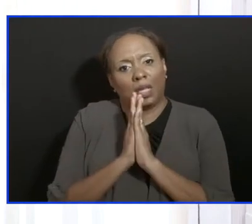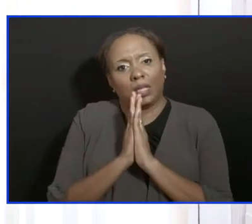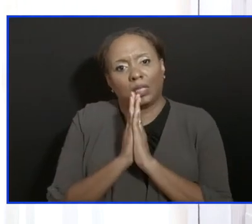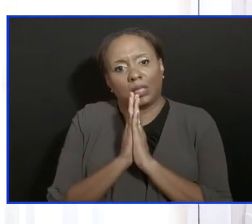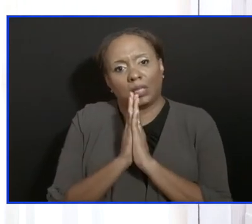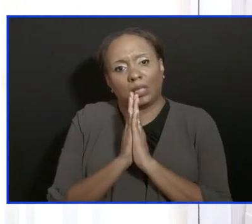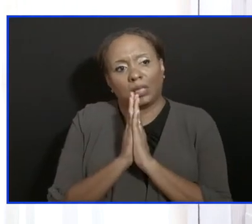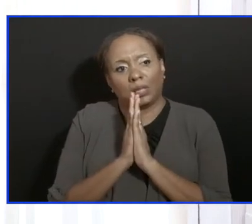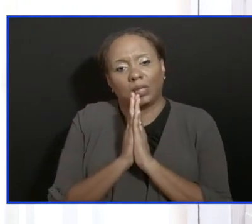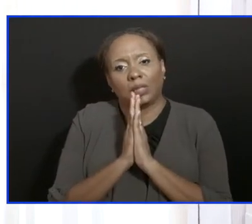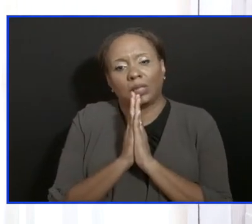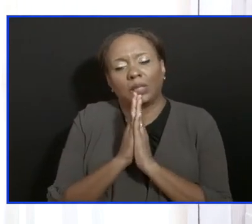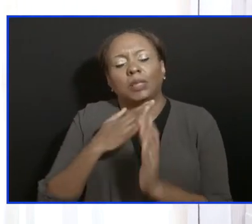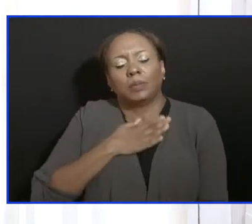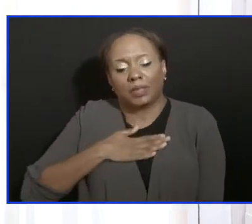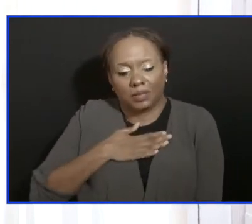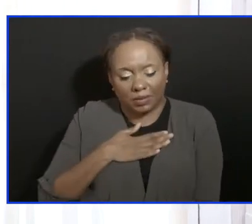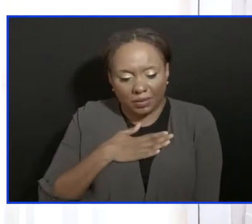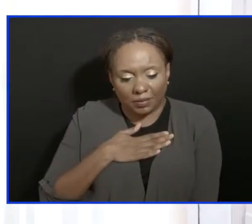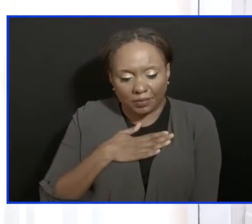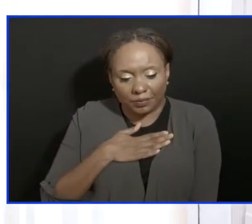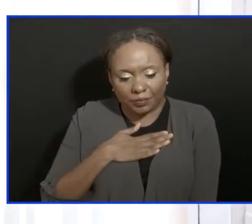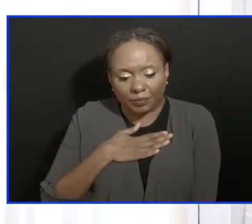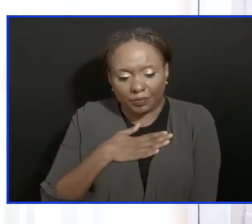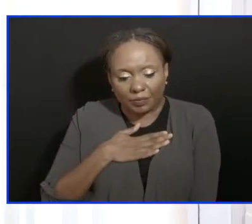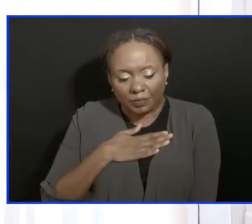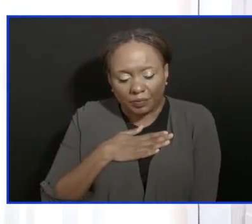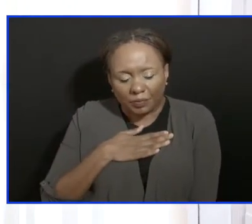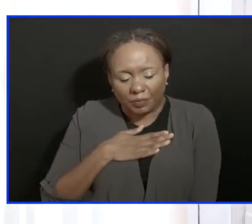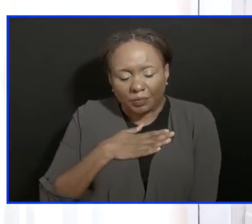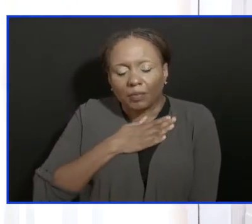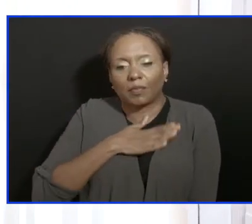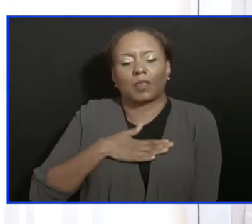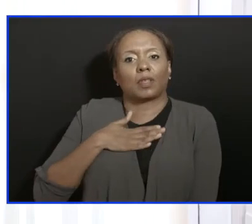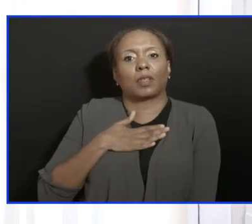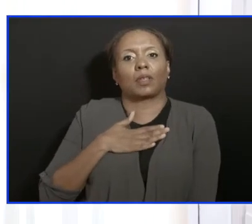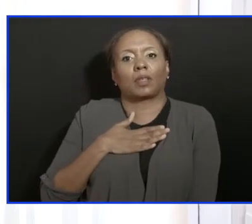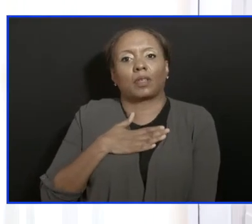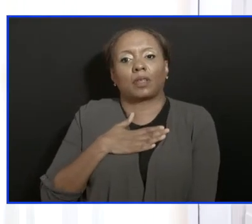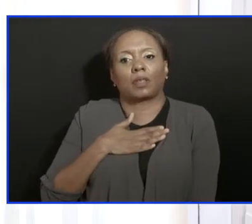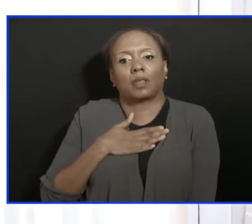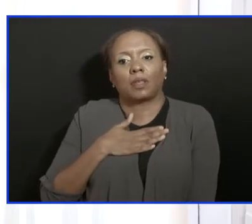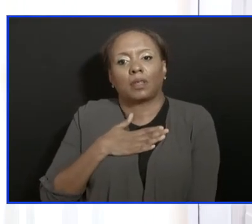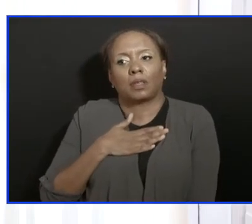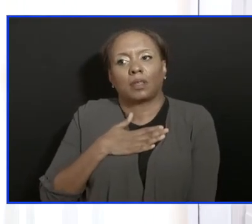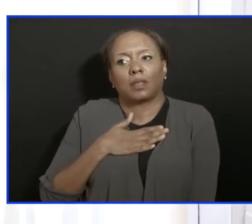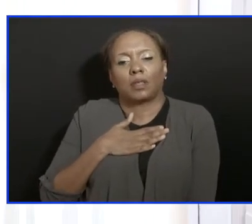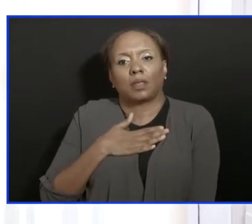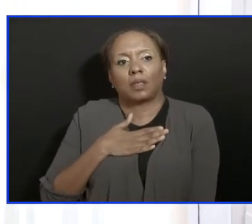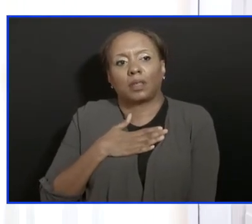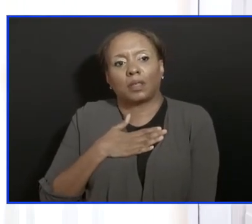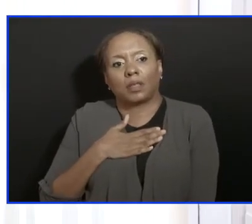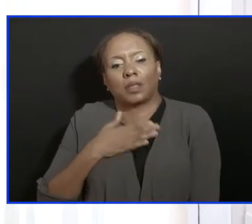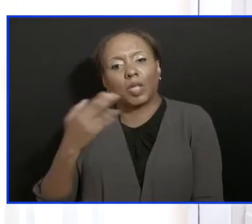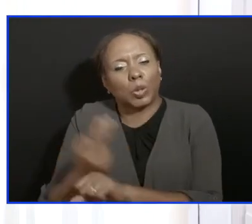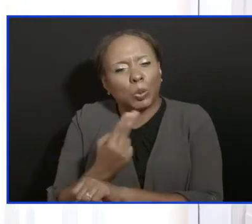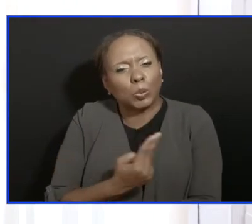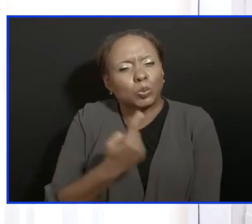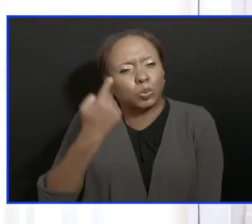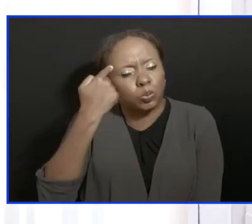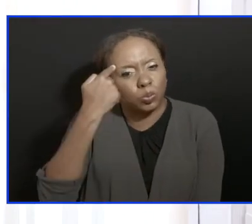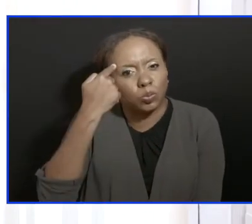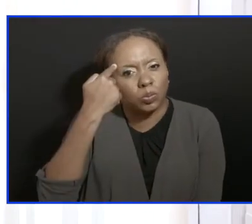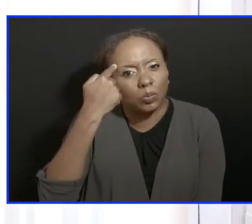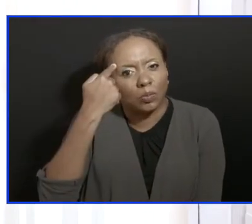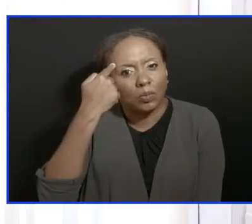it is not beyond us to understand reason and common sense. And we can do this together